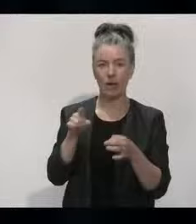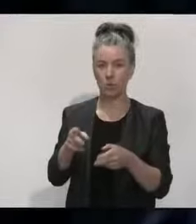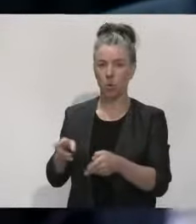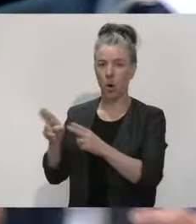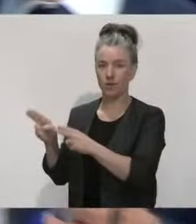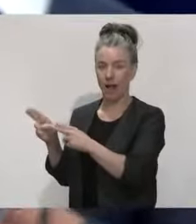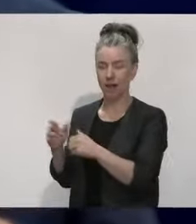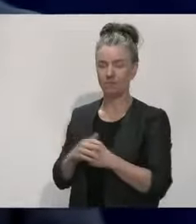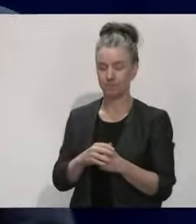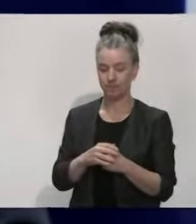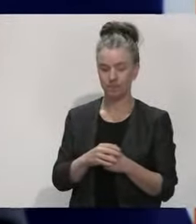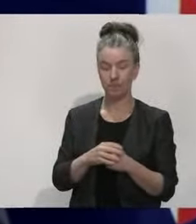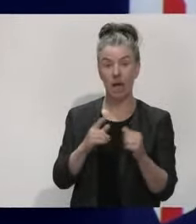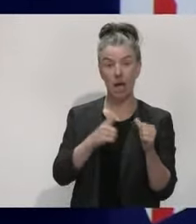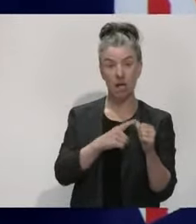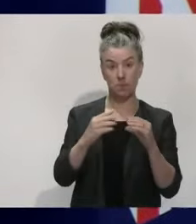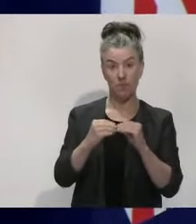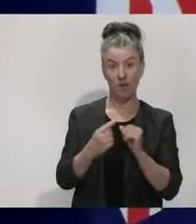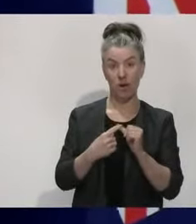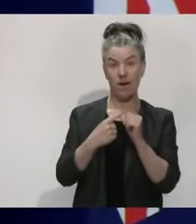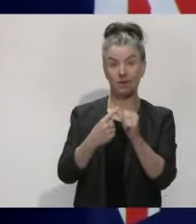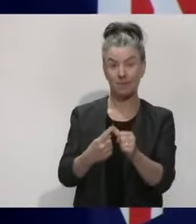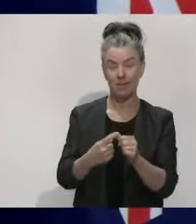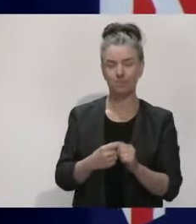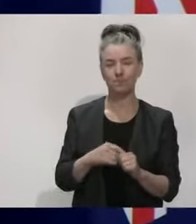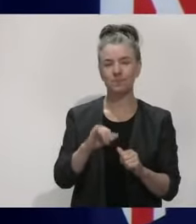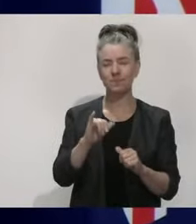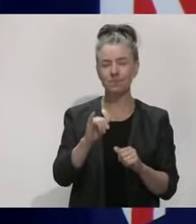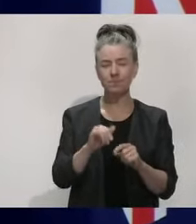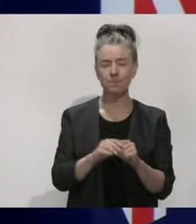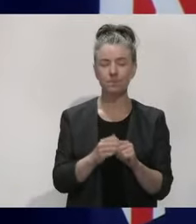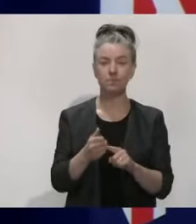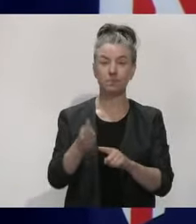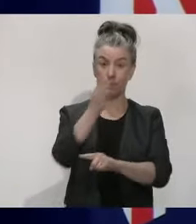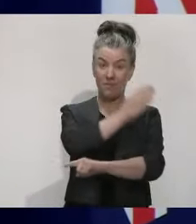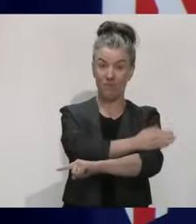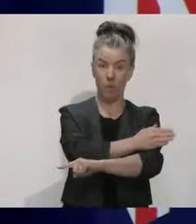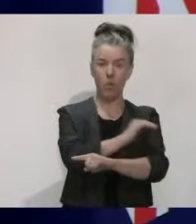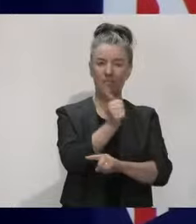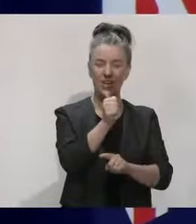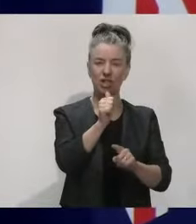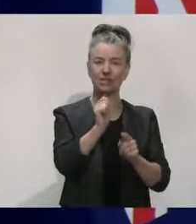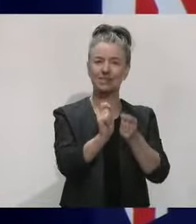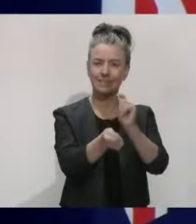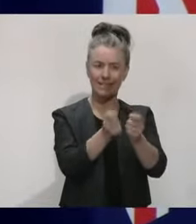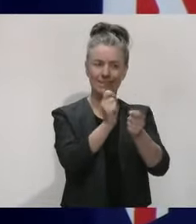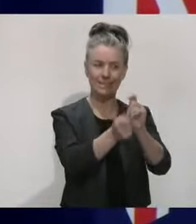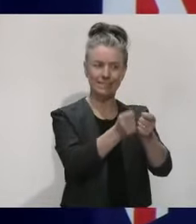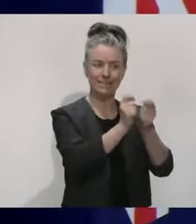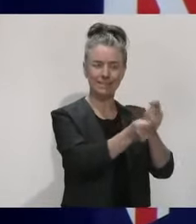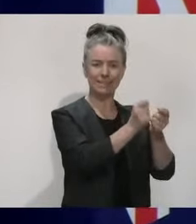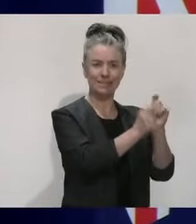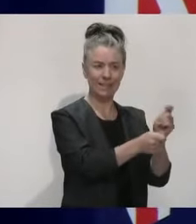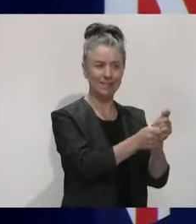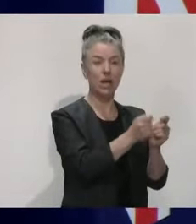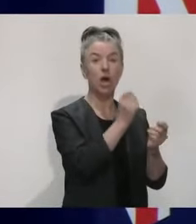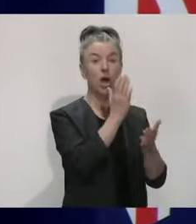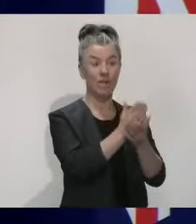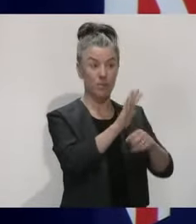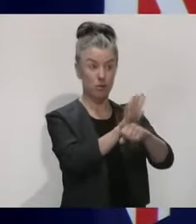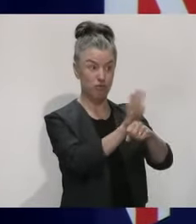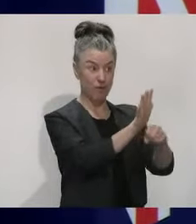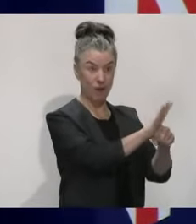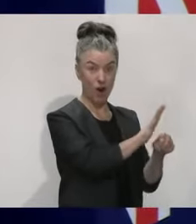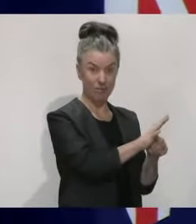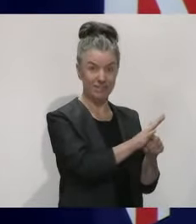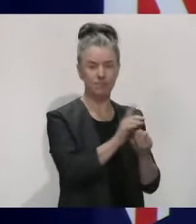of the samples from previous MIQ positive cases that ESR has